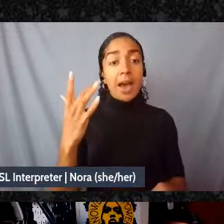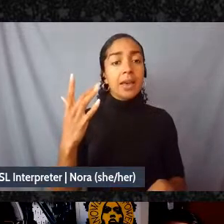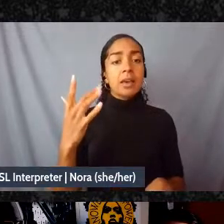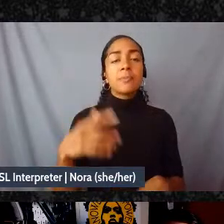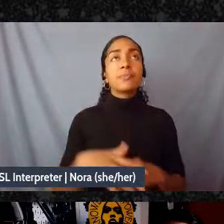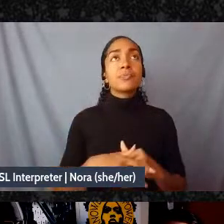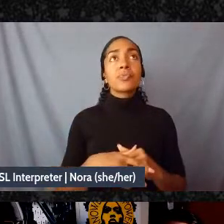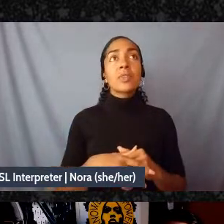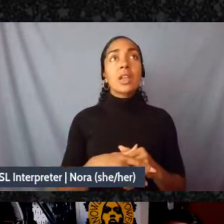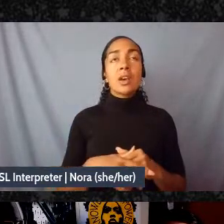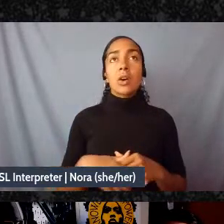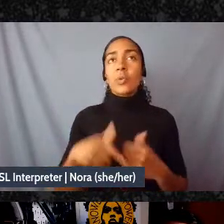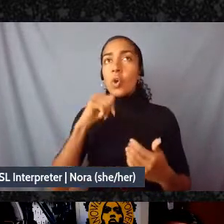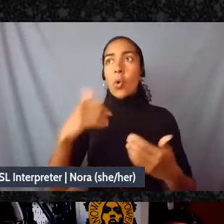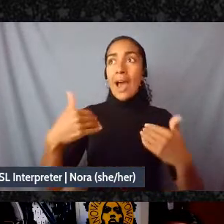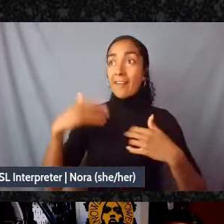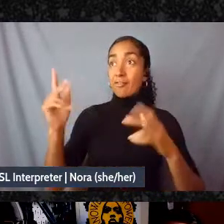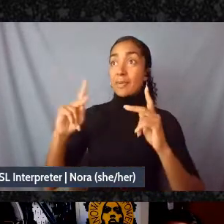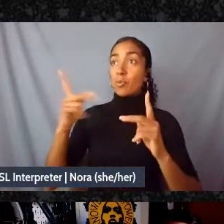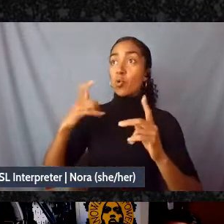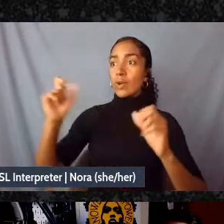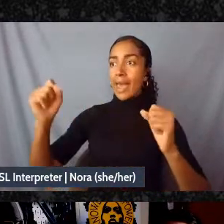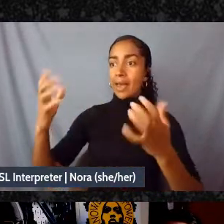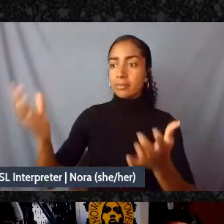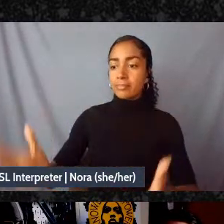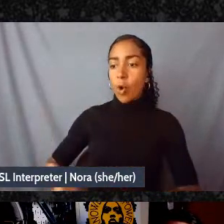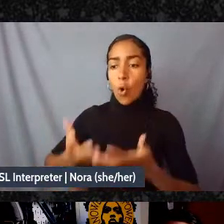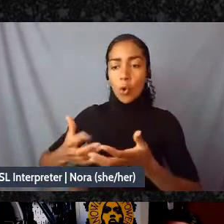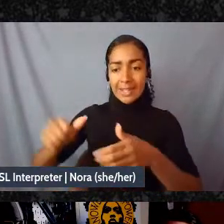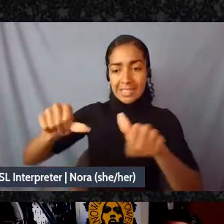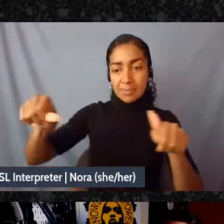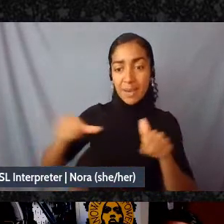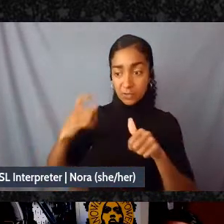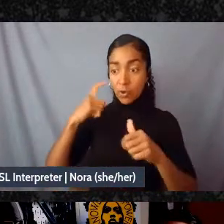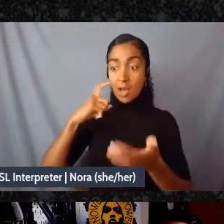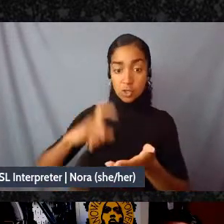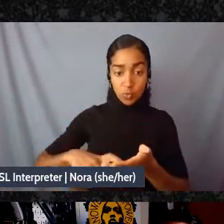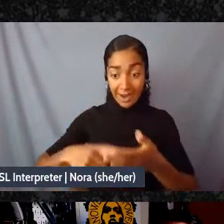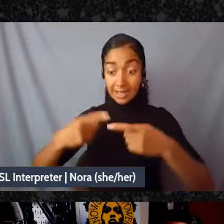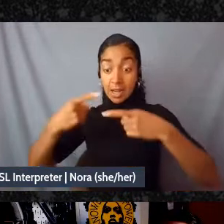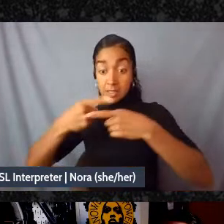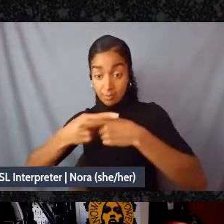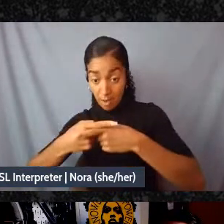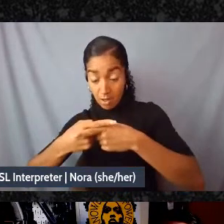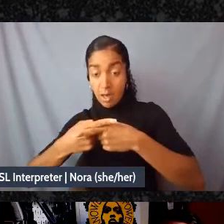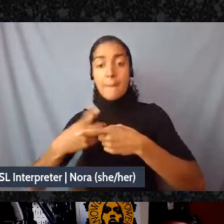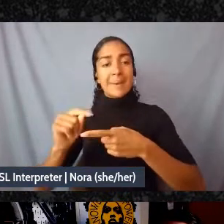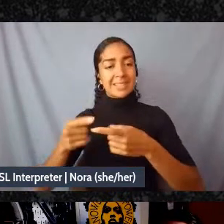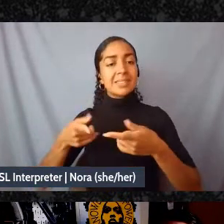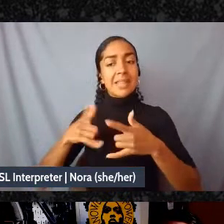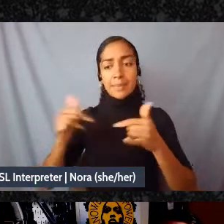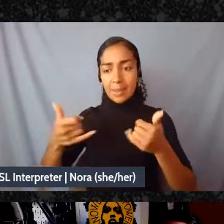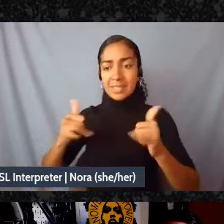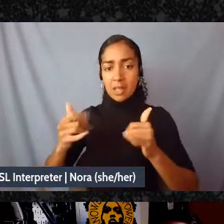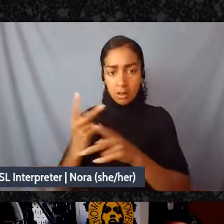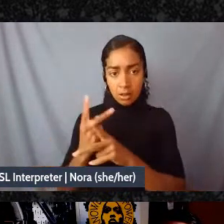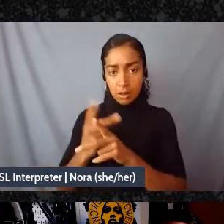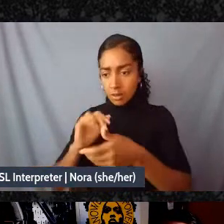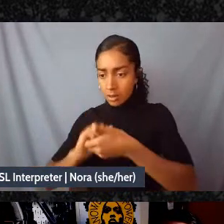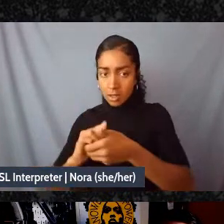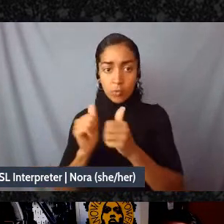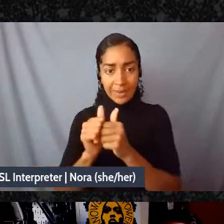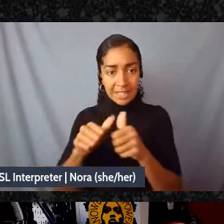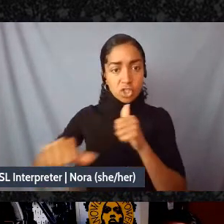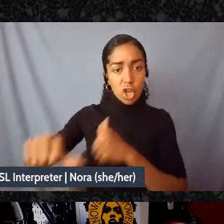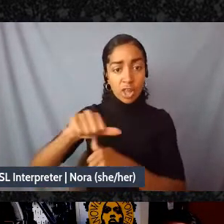conflict together well and I think we need lots and lots and lots of facilitators to hold space to say conflict is natural